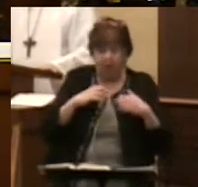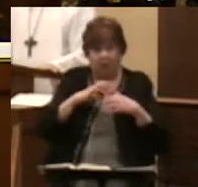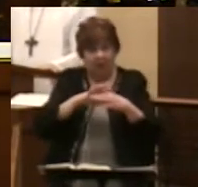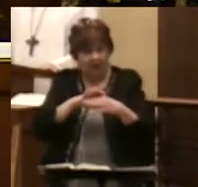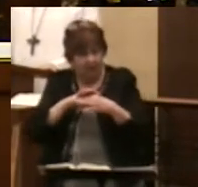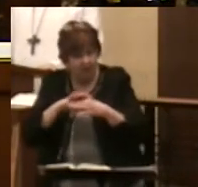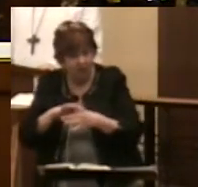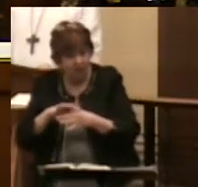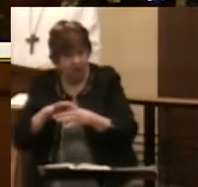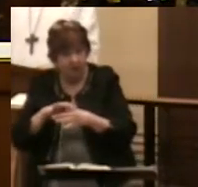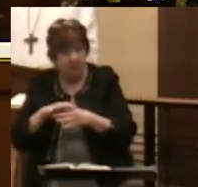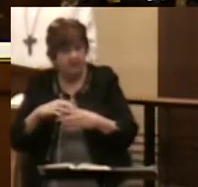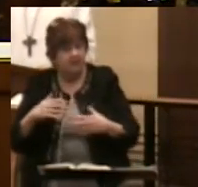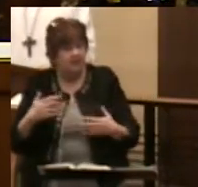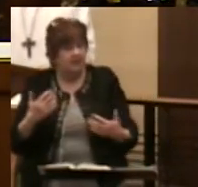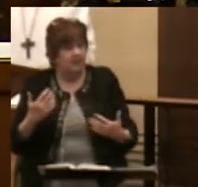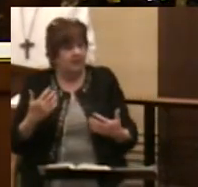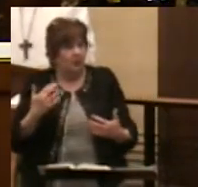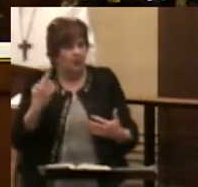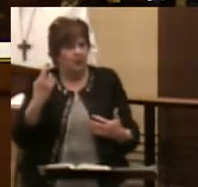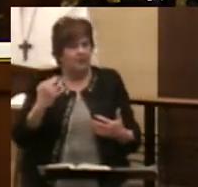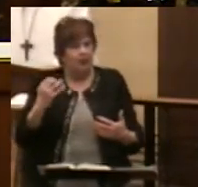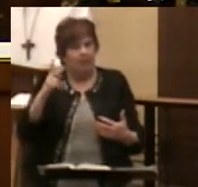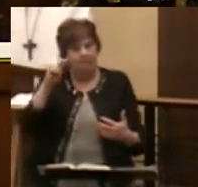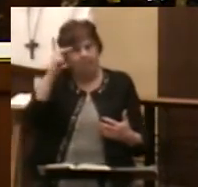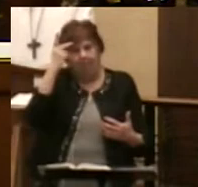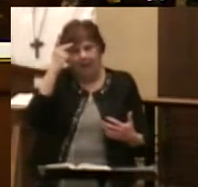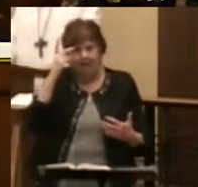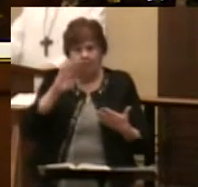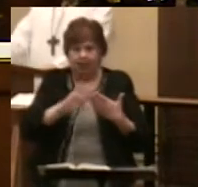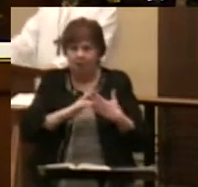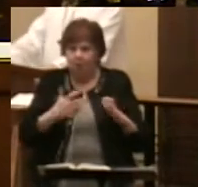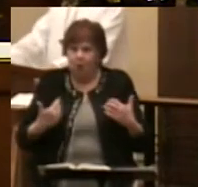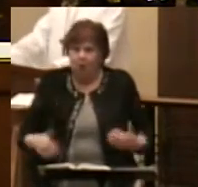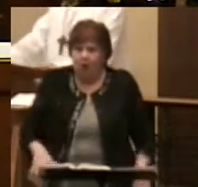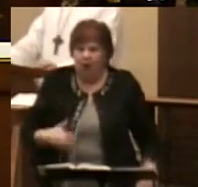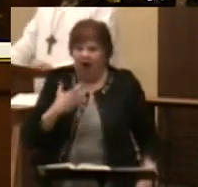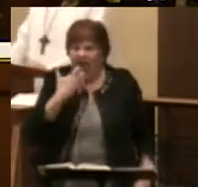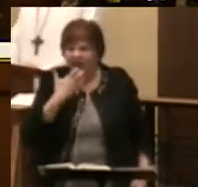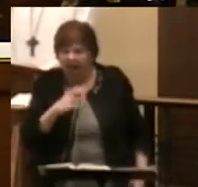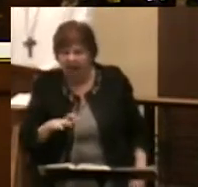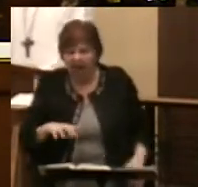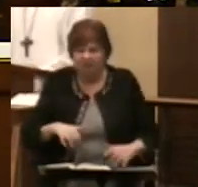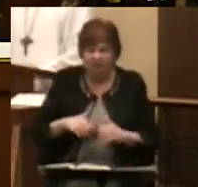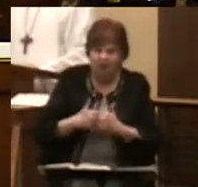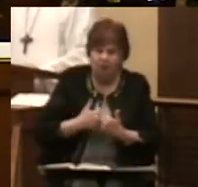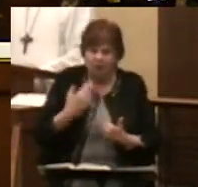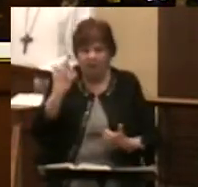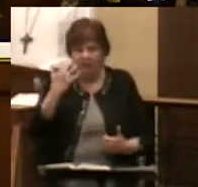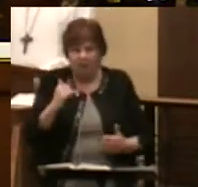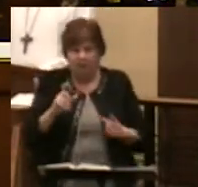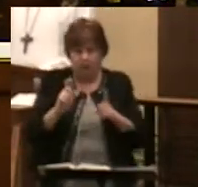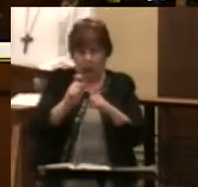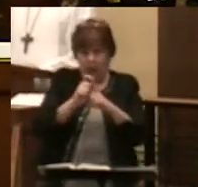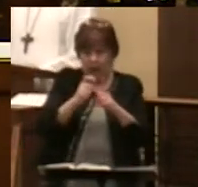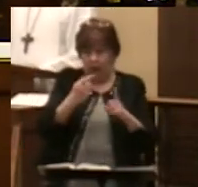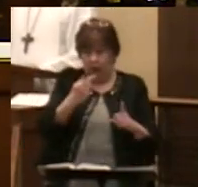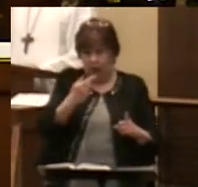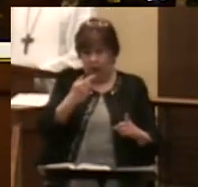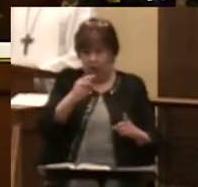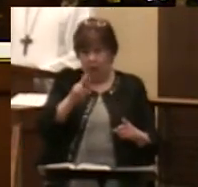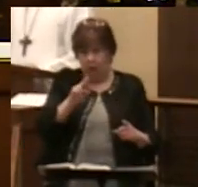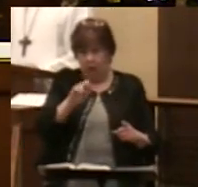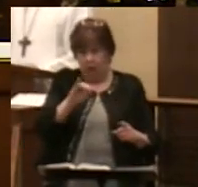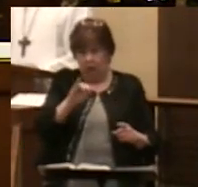And that's part of the reason why politics get so impassioned and challenging. It's why the word gridlock seems to go